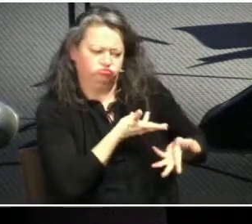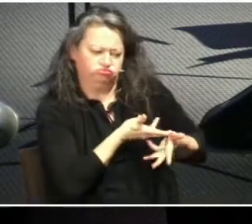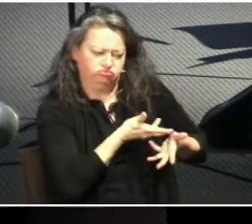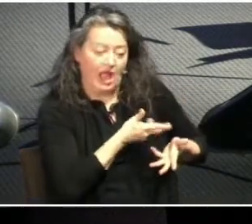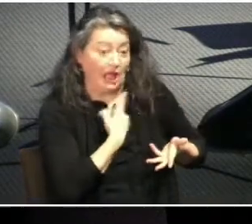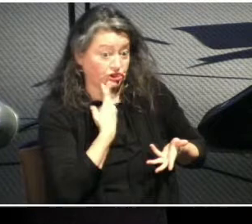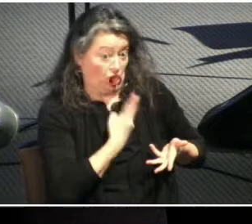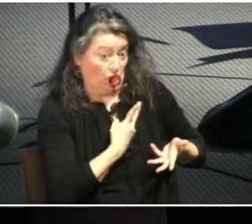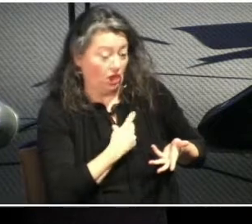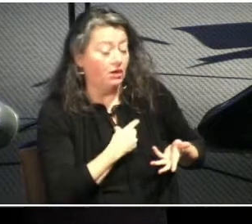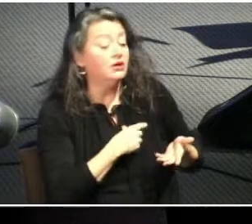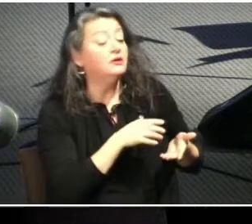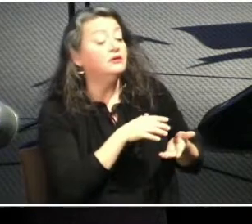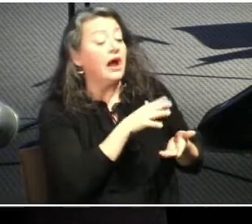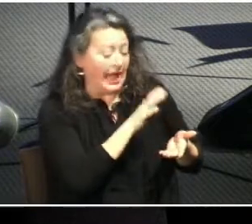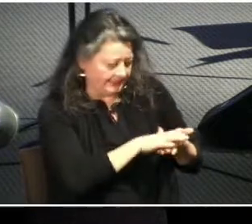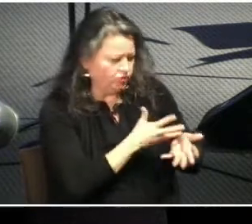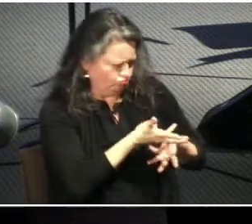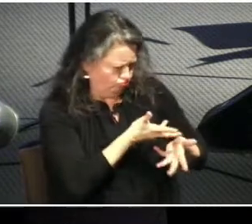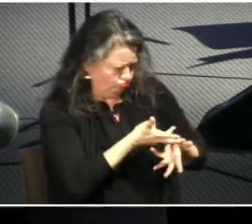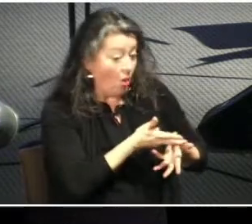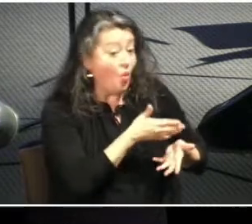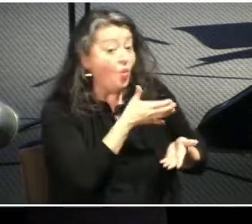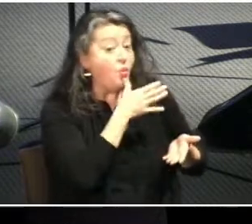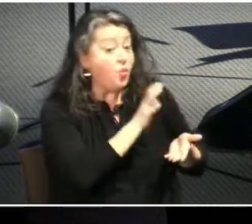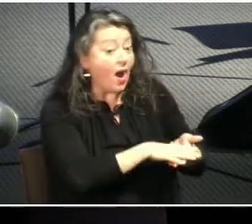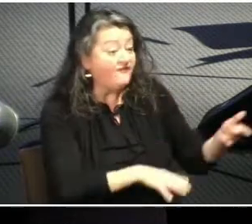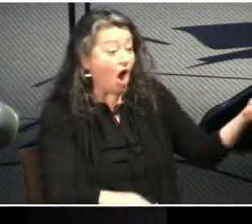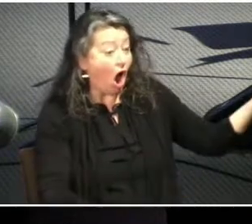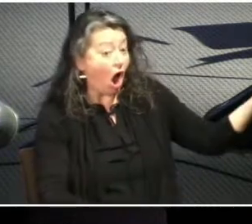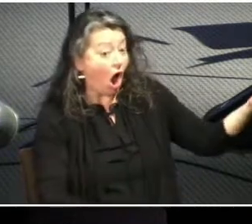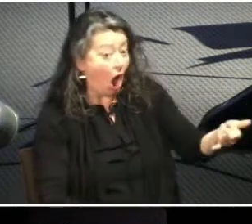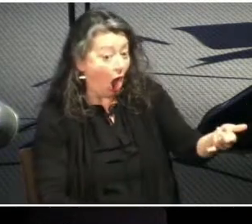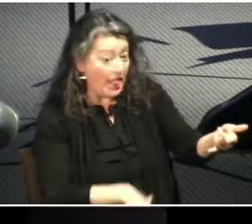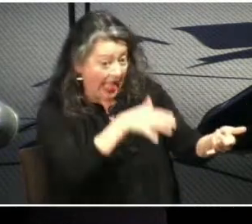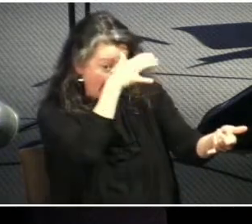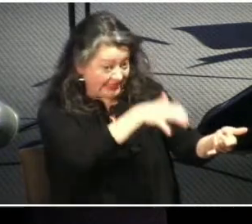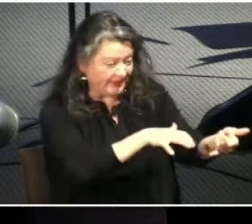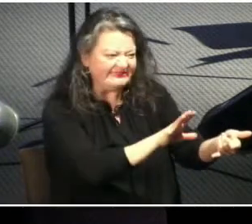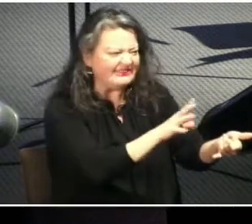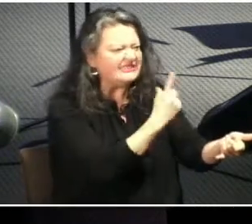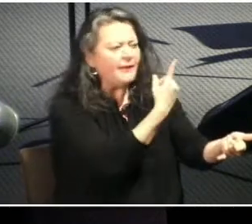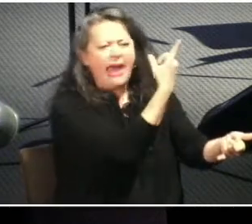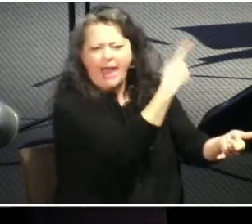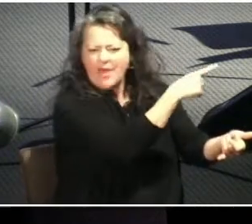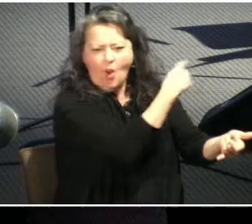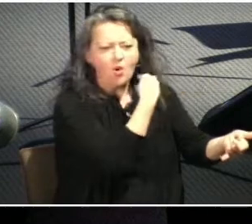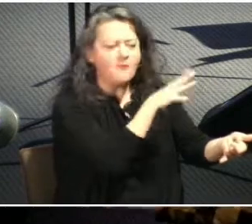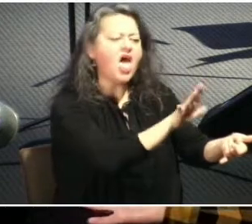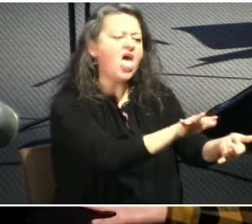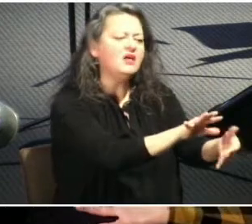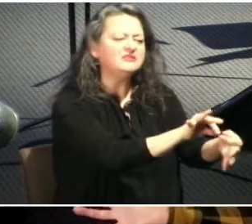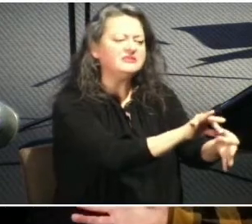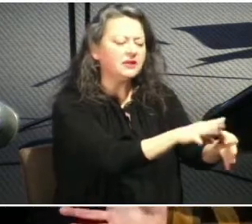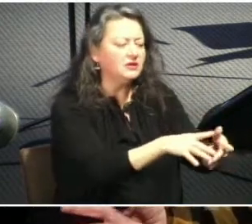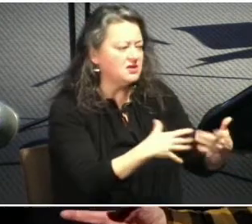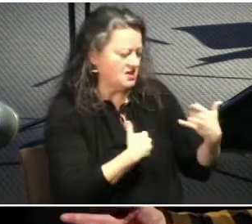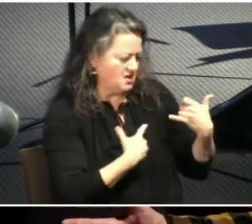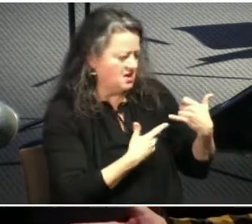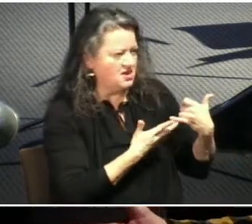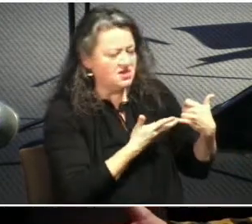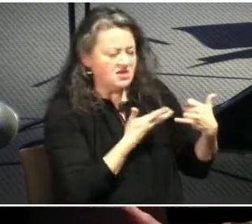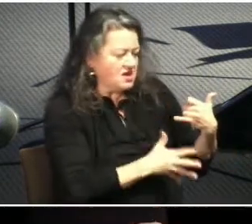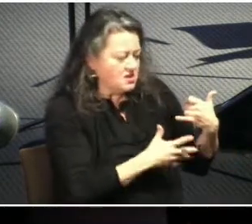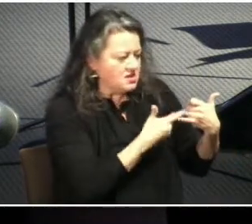treated his wife as an irritating interruption. He completely dismissed her concerns because he had way more important